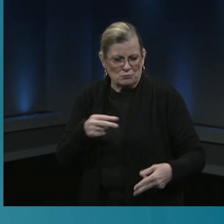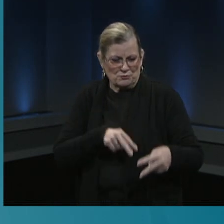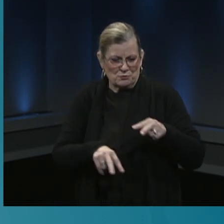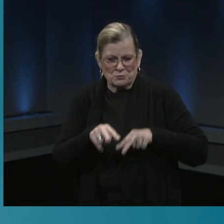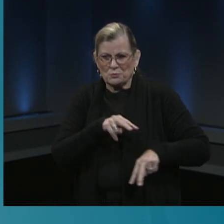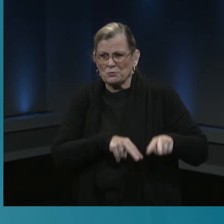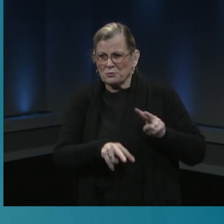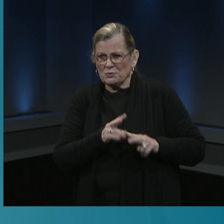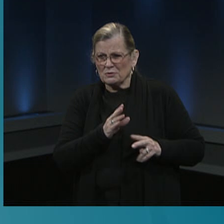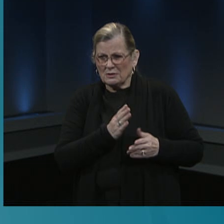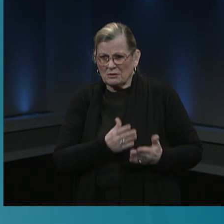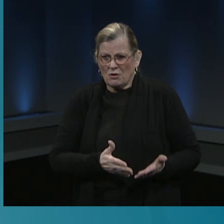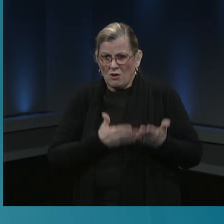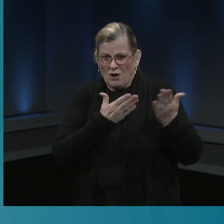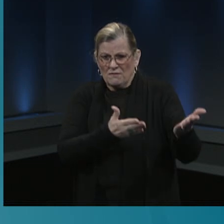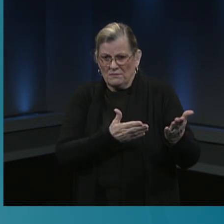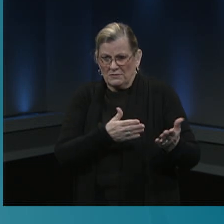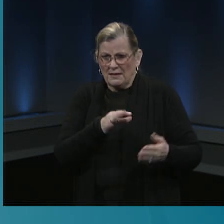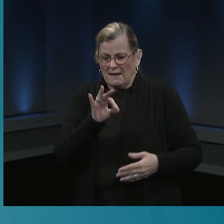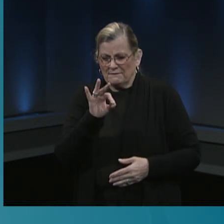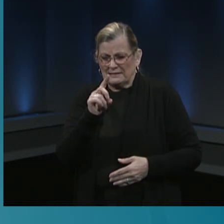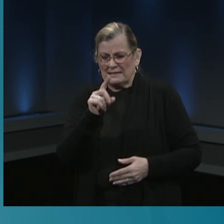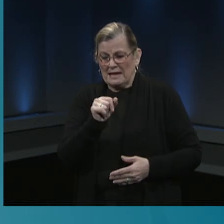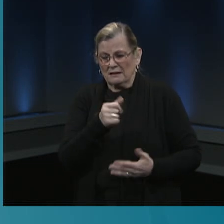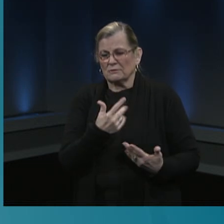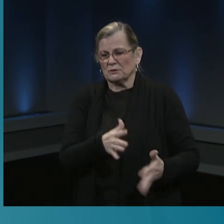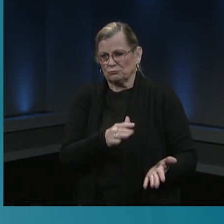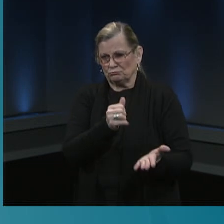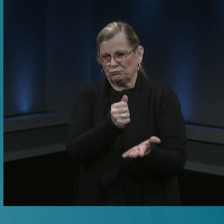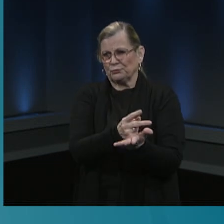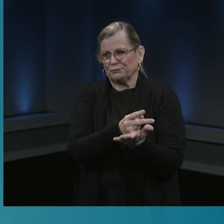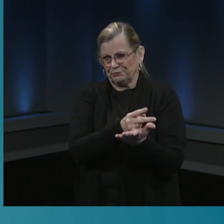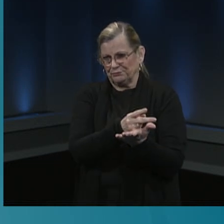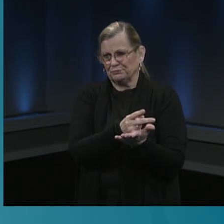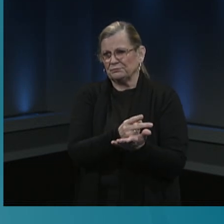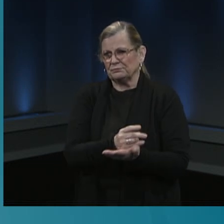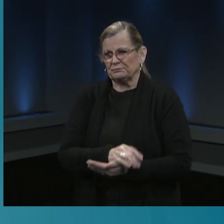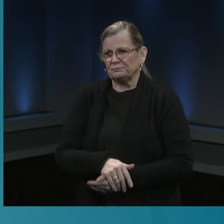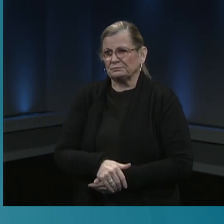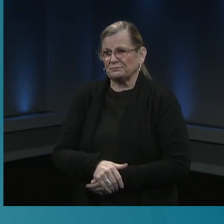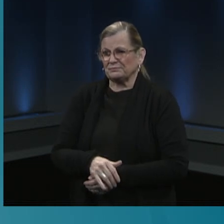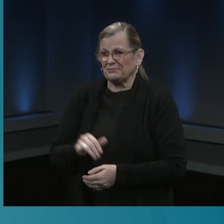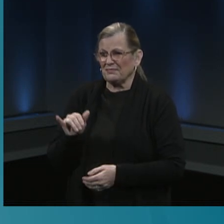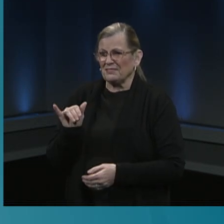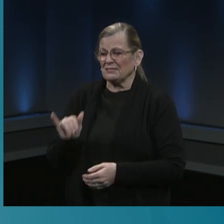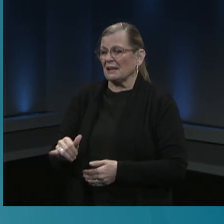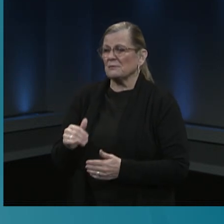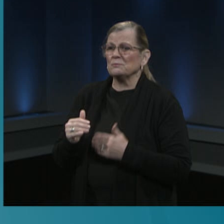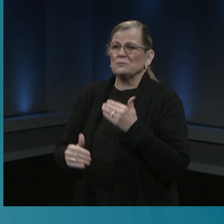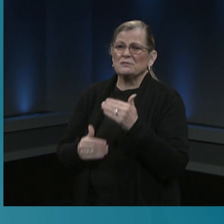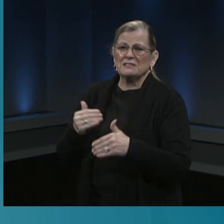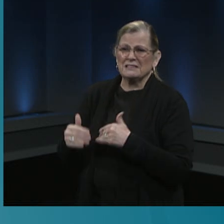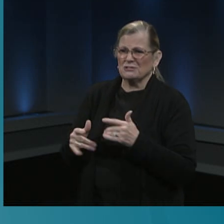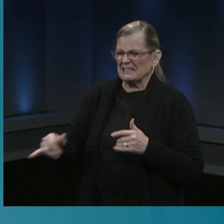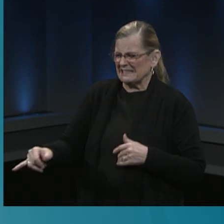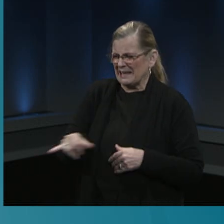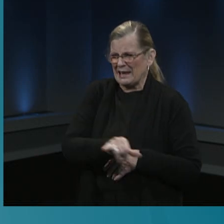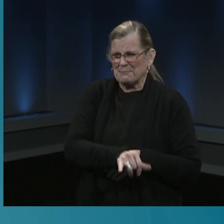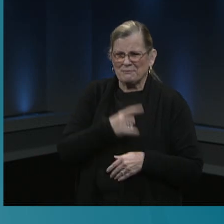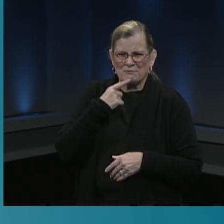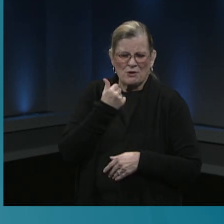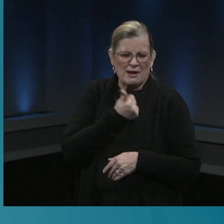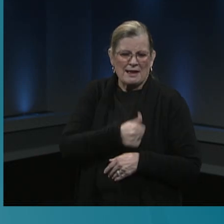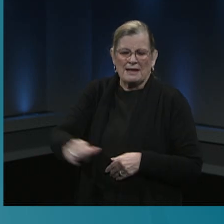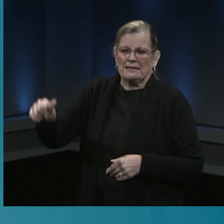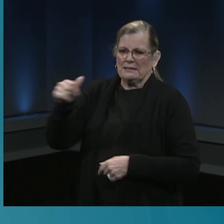authorized those vaccines to be used. And this process was the same as that used for other vaccines, and